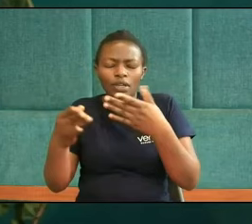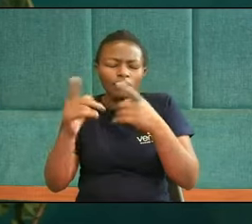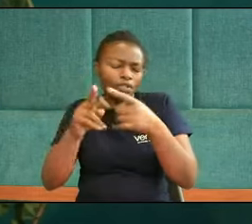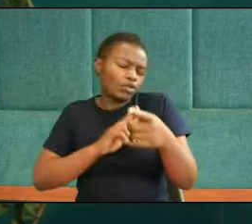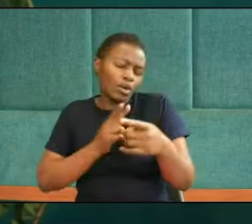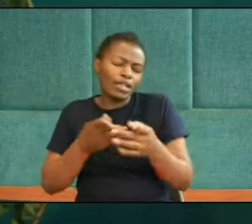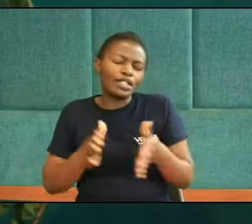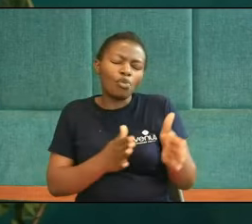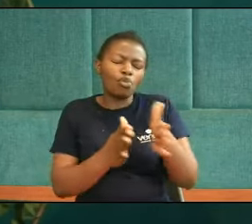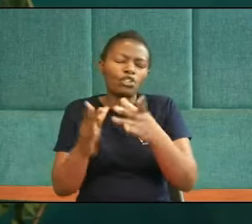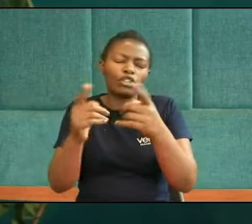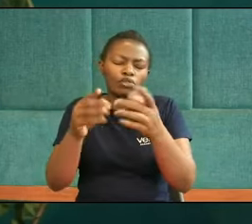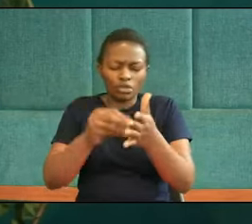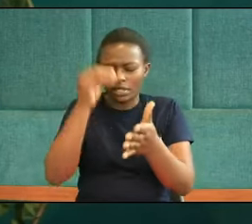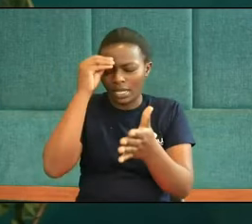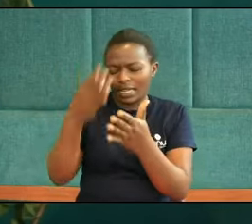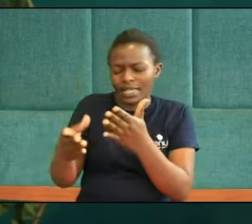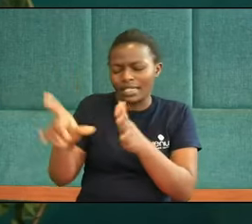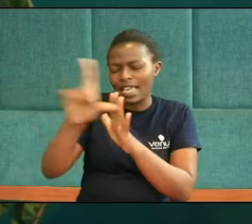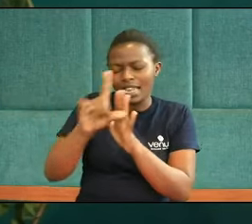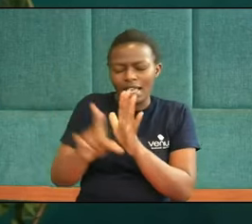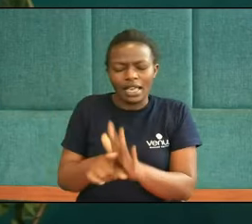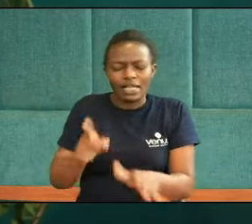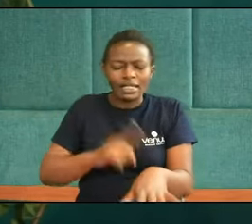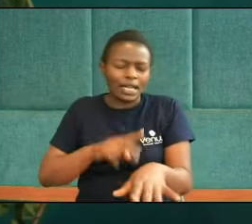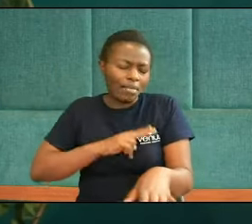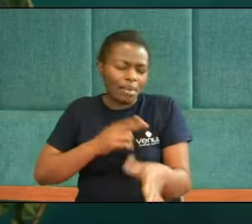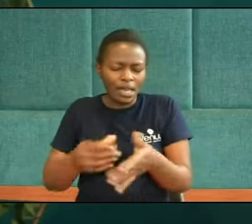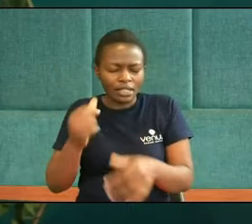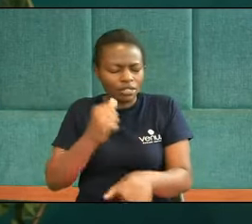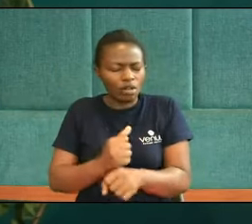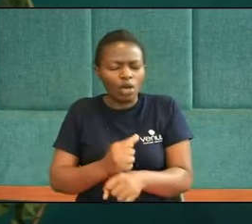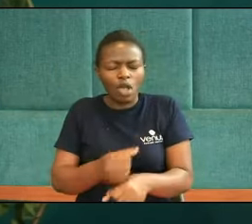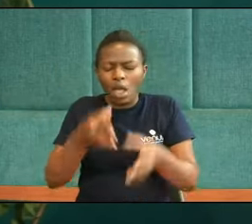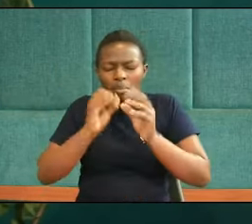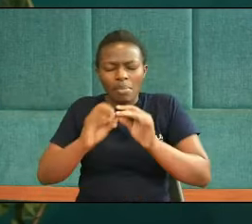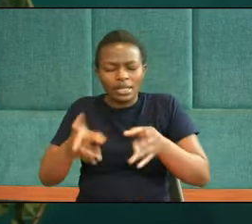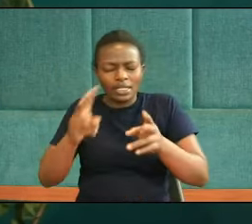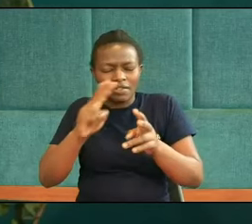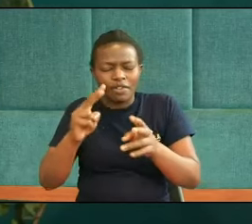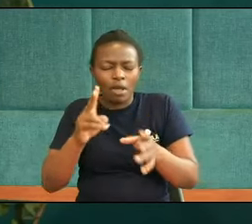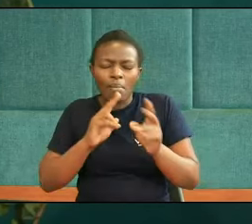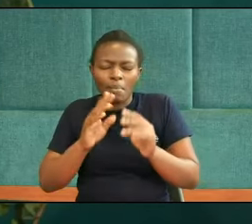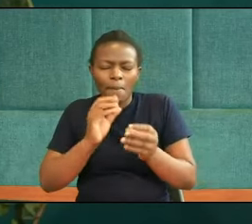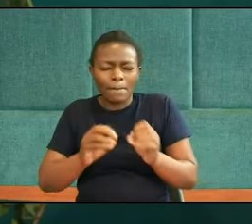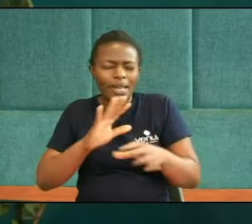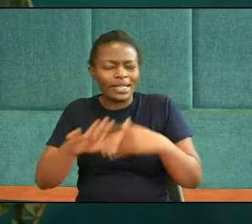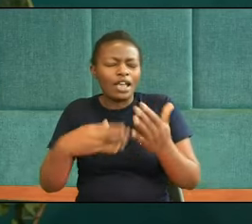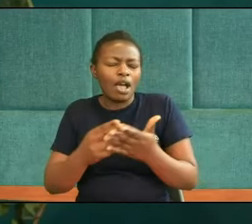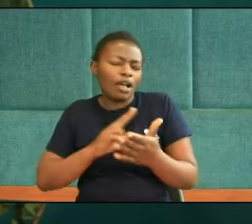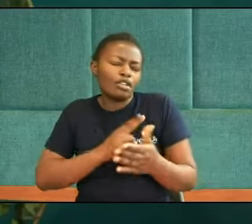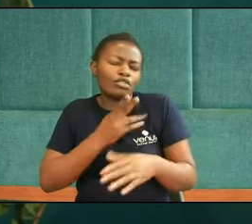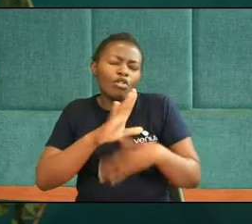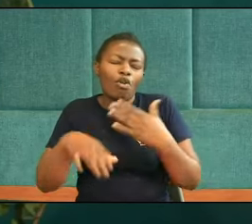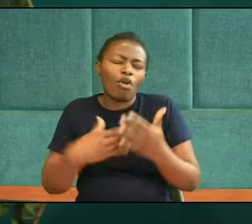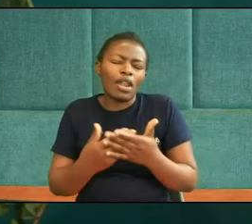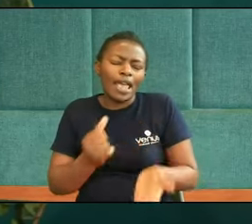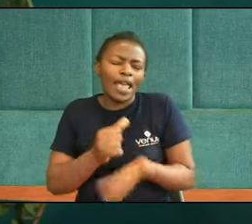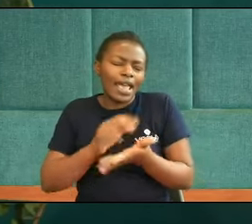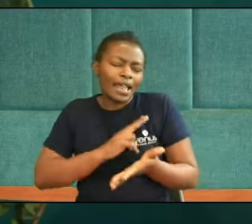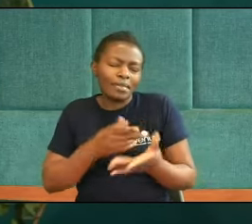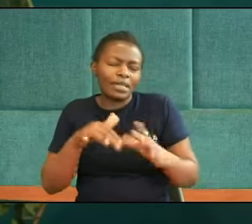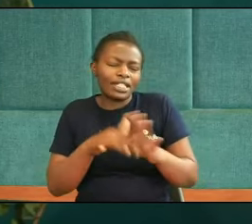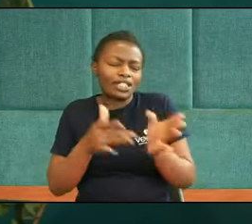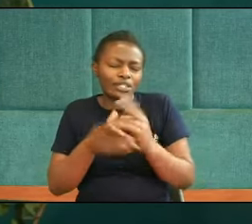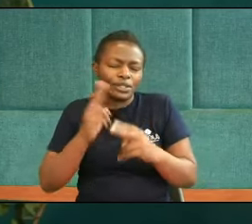And the opportunity to study this lesson Now, Father, as we do, bless the viewer Bless us also Help us, O Father, in Jesus' name I